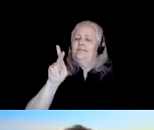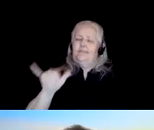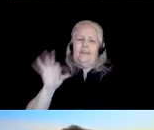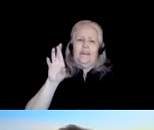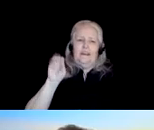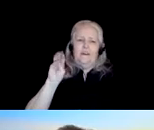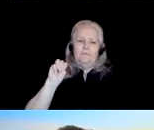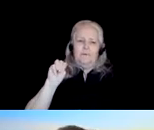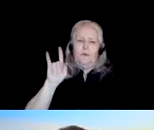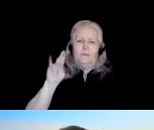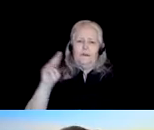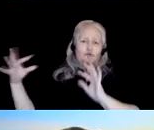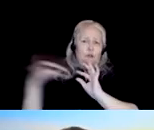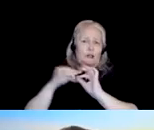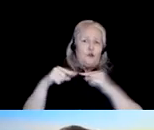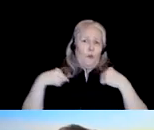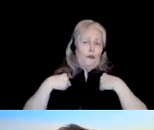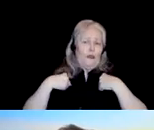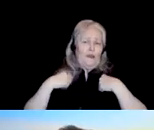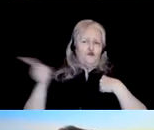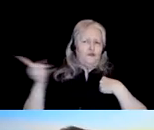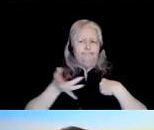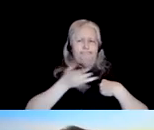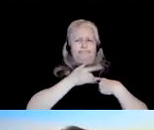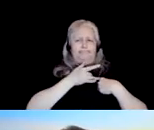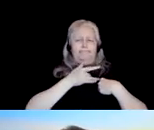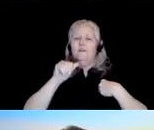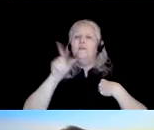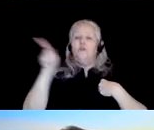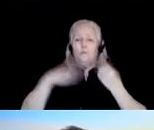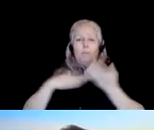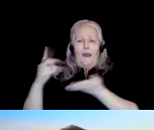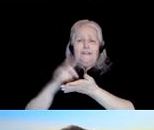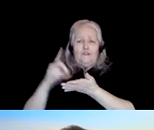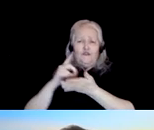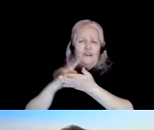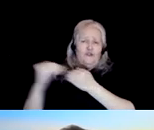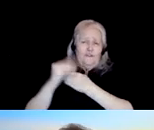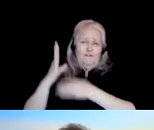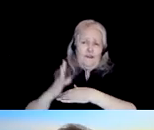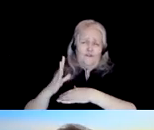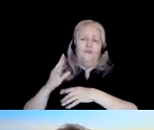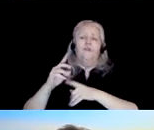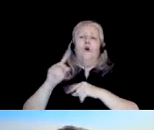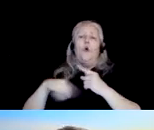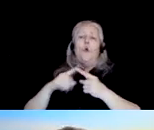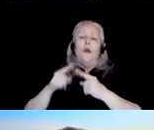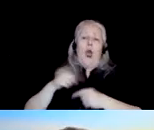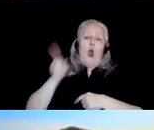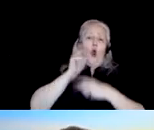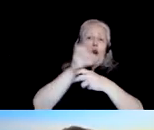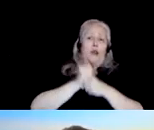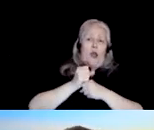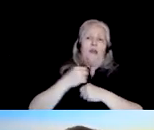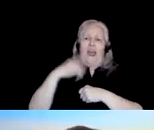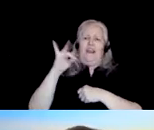context of how much she meant to me, not just as my dissertation advisor. Upon hearing about the award, the first thing I did was email a